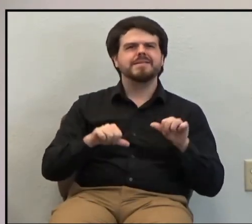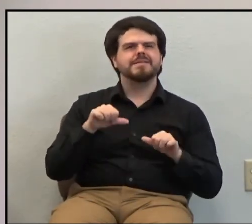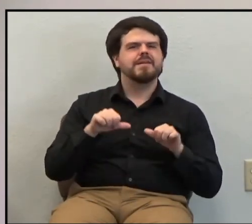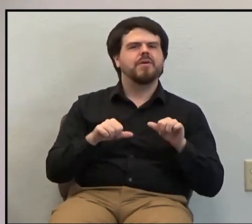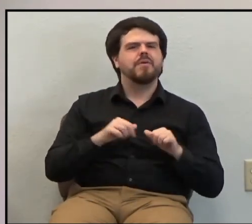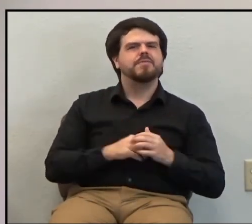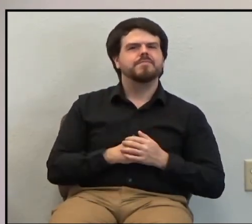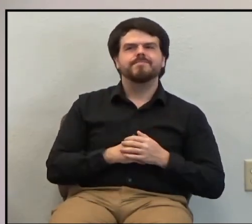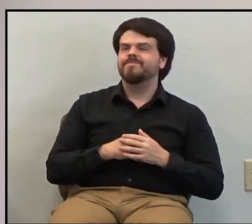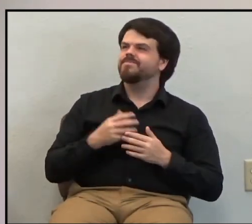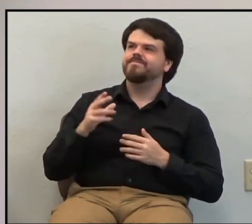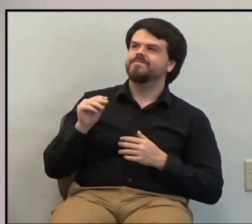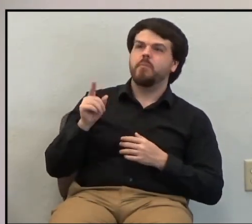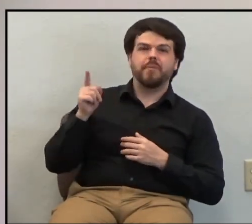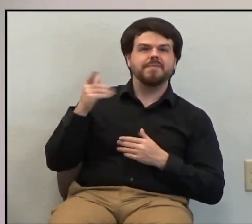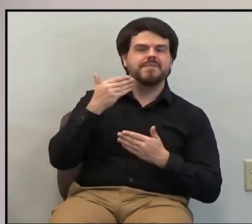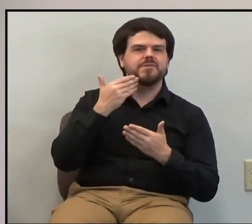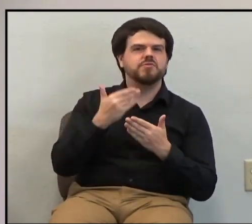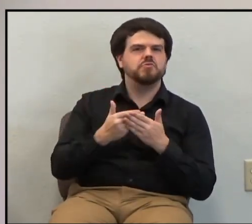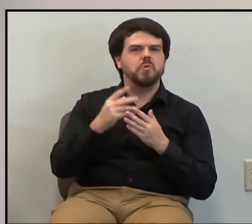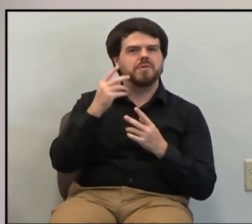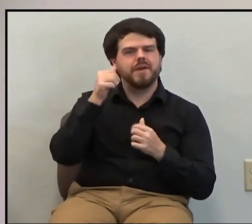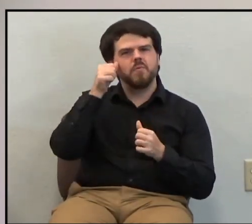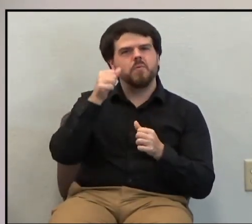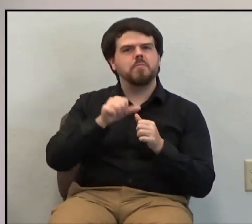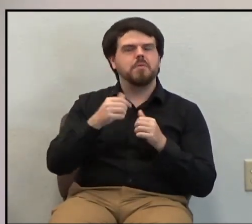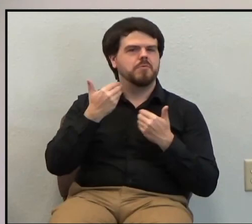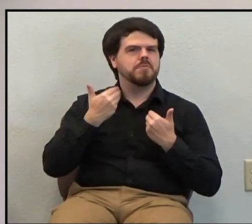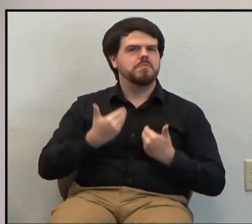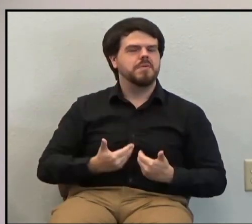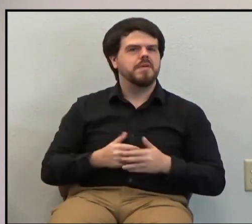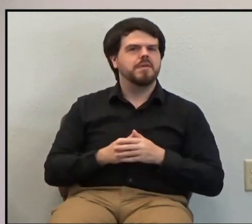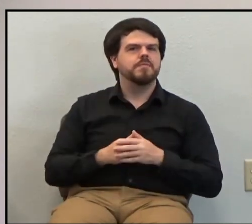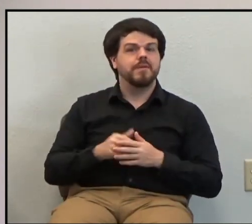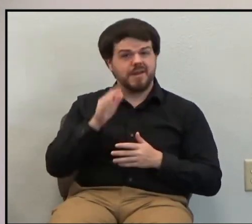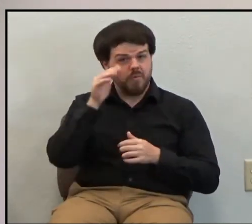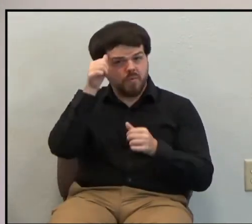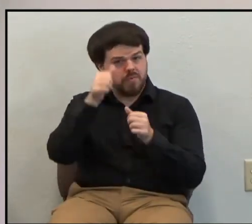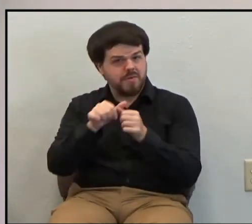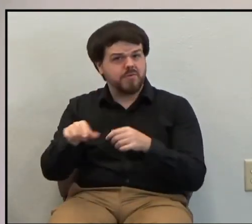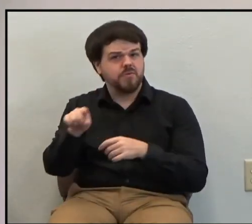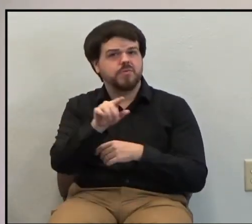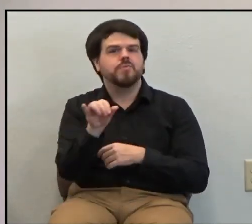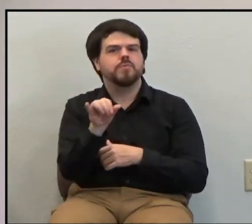He is good and he has remembered me and he will remember you.